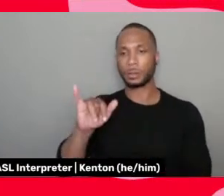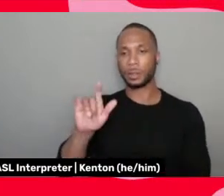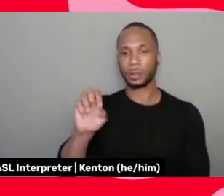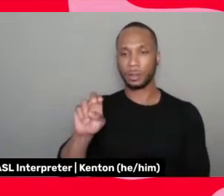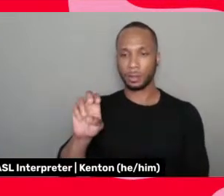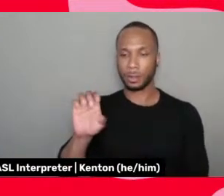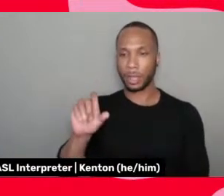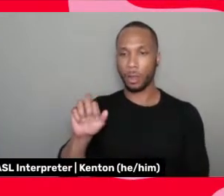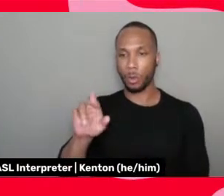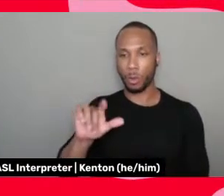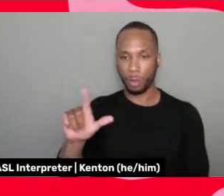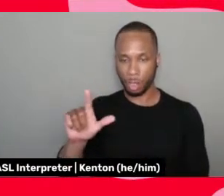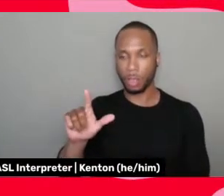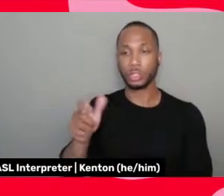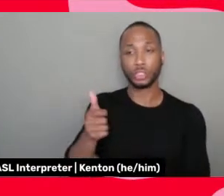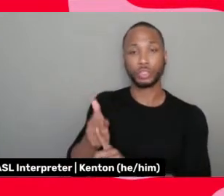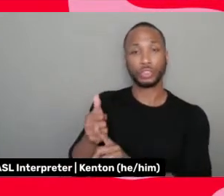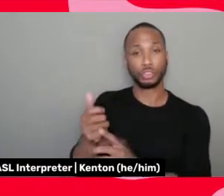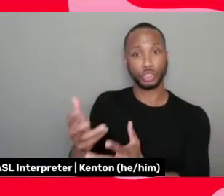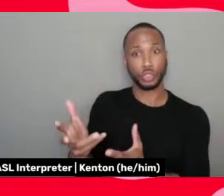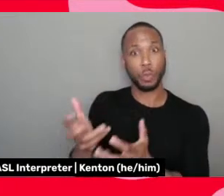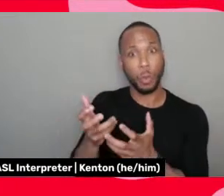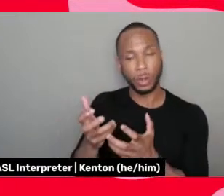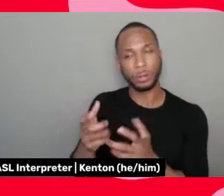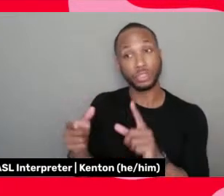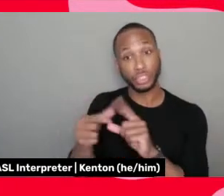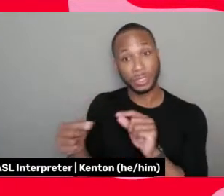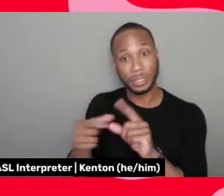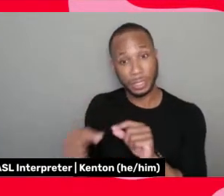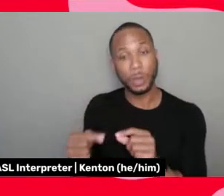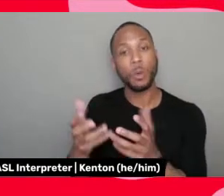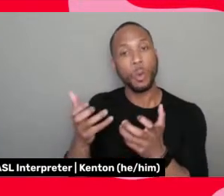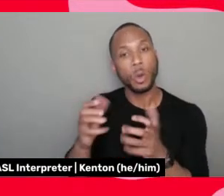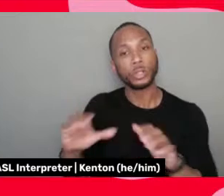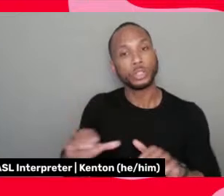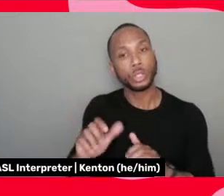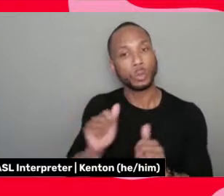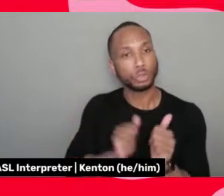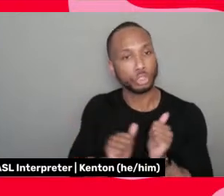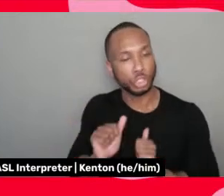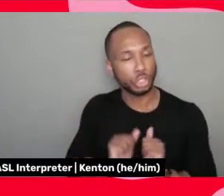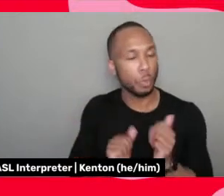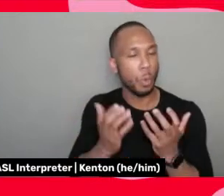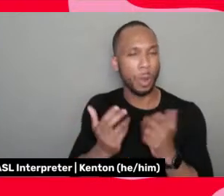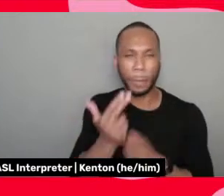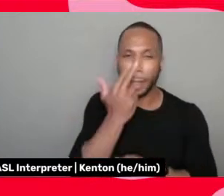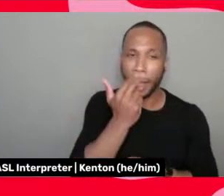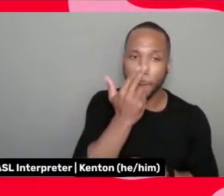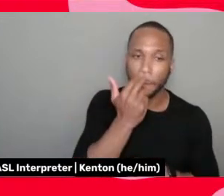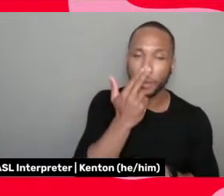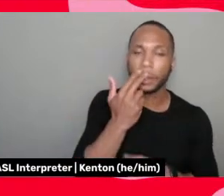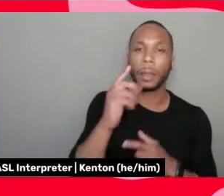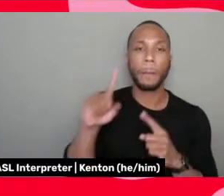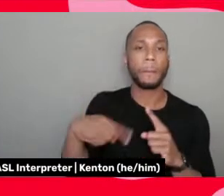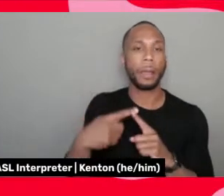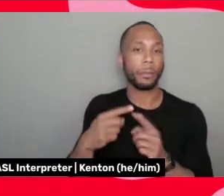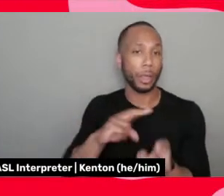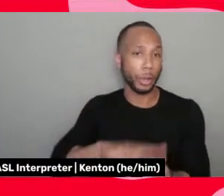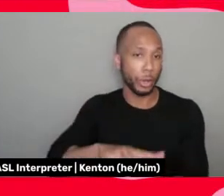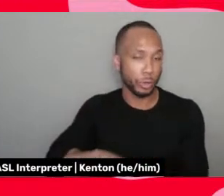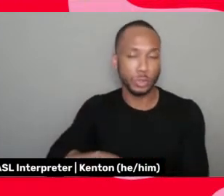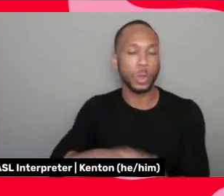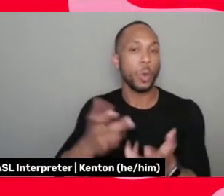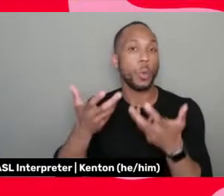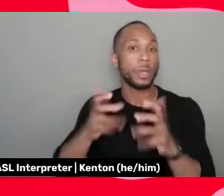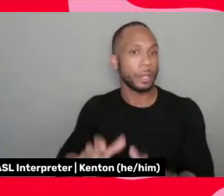She wanted to have, she wanted, she said, we wanted to do a show. We wanted to be a comedy. We want it to be about this nurse. We didn't want it to